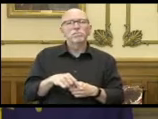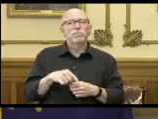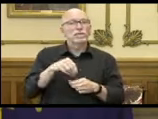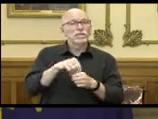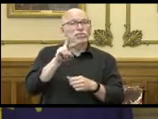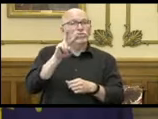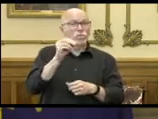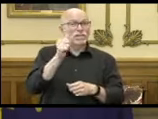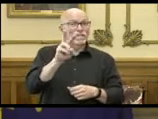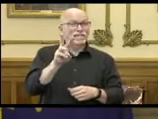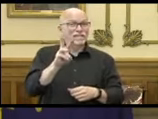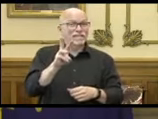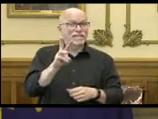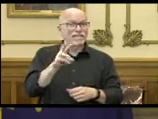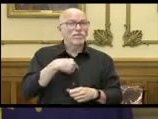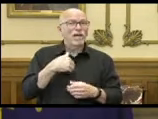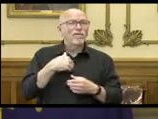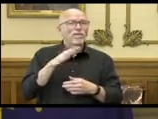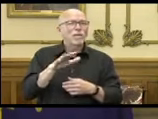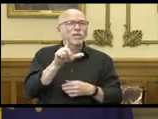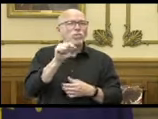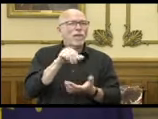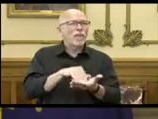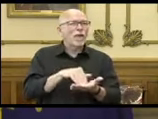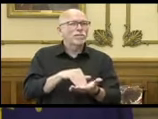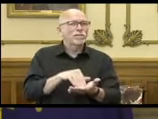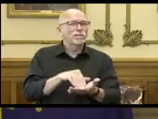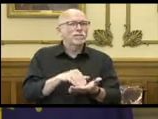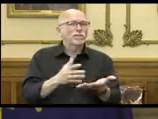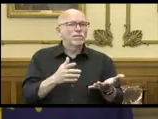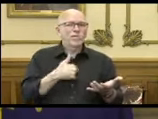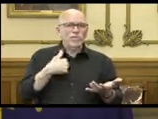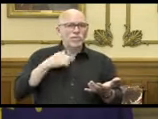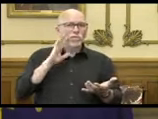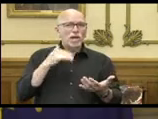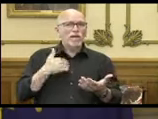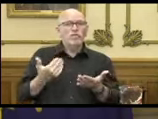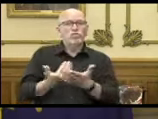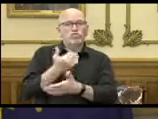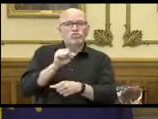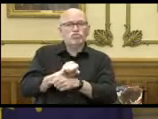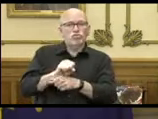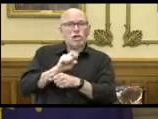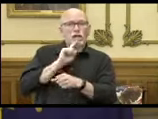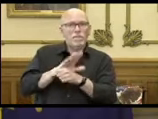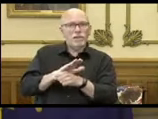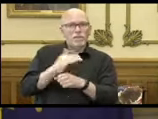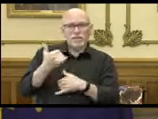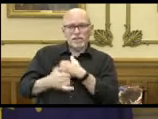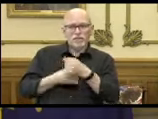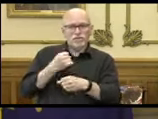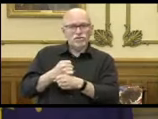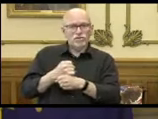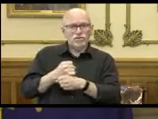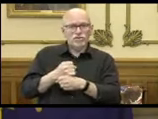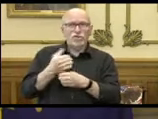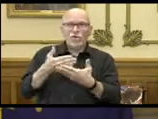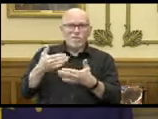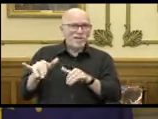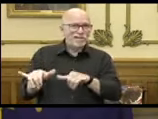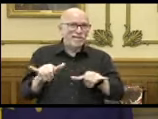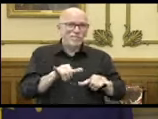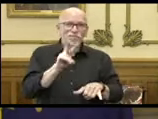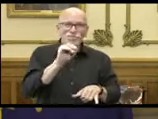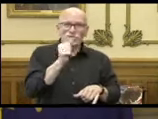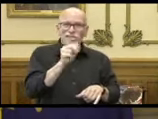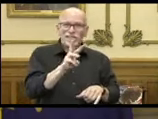2016, we were just over 20,000. So we're going to have a new job commitment year, like we had in 2016,